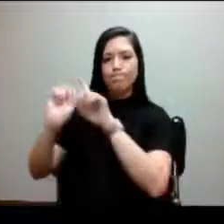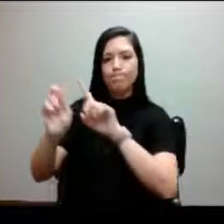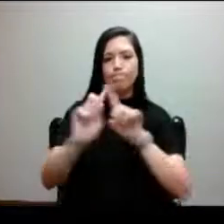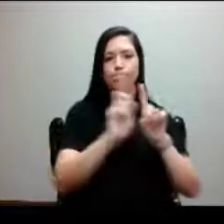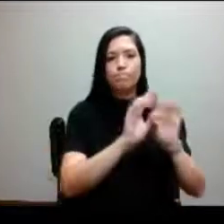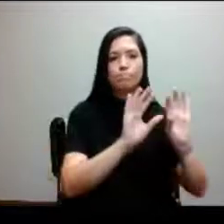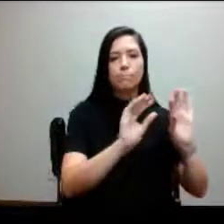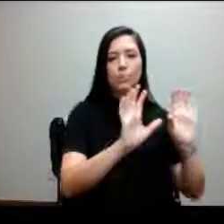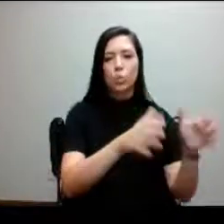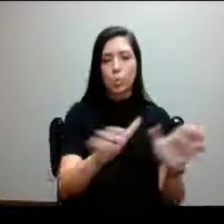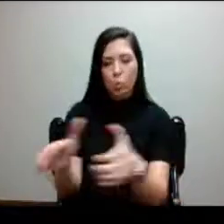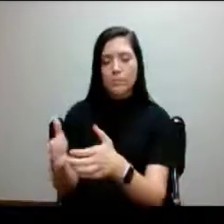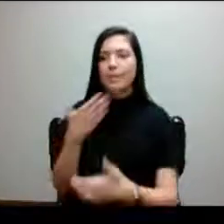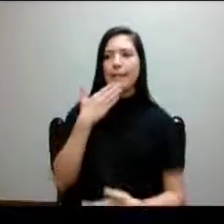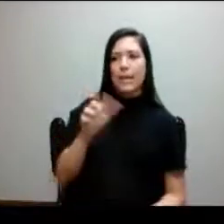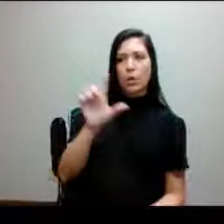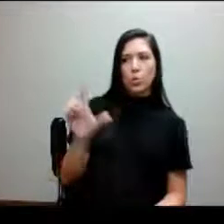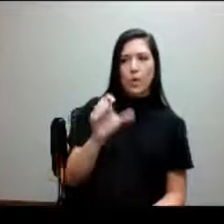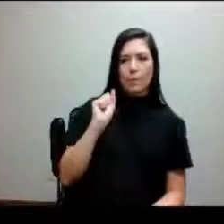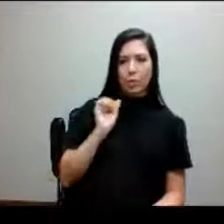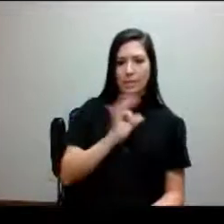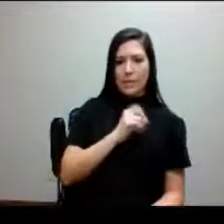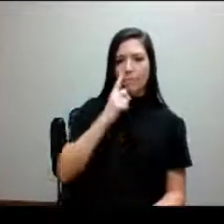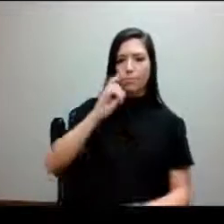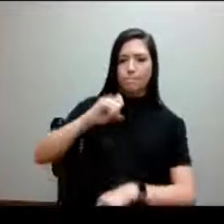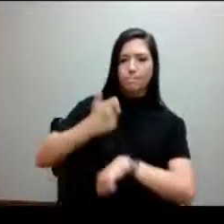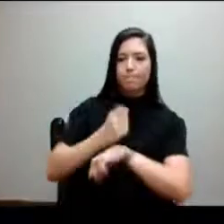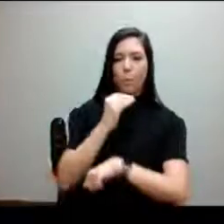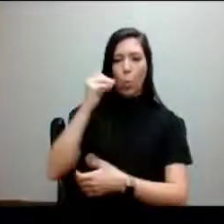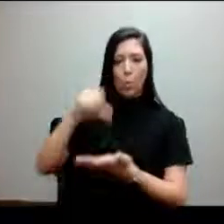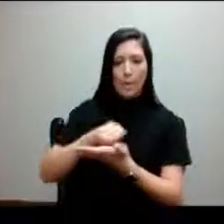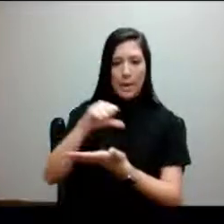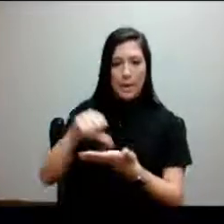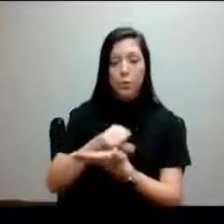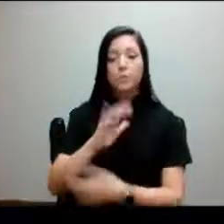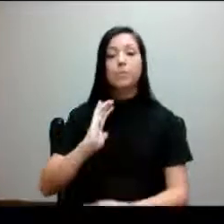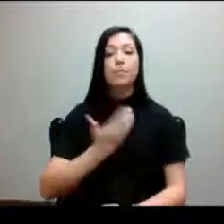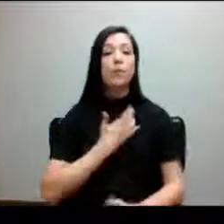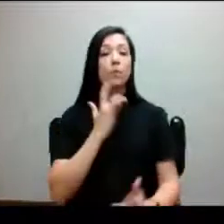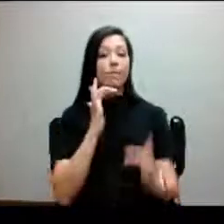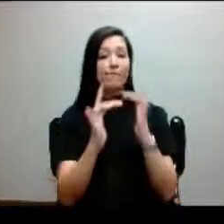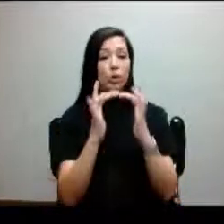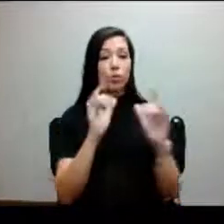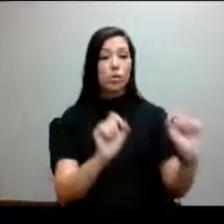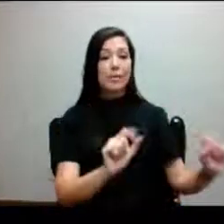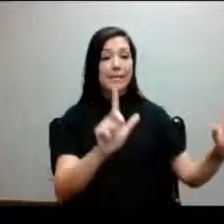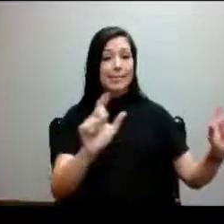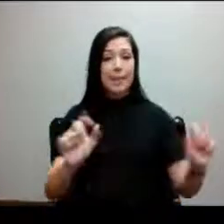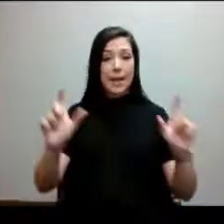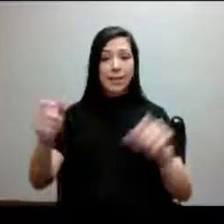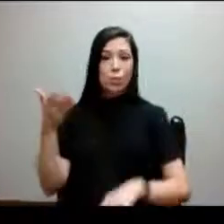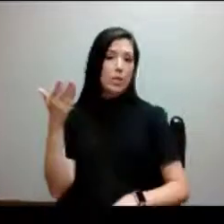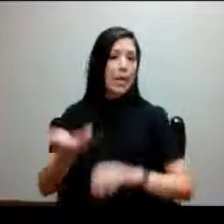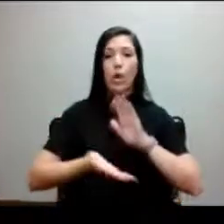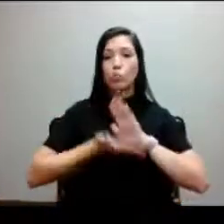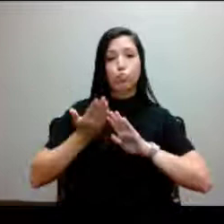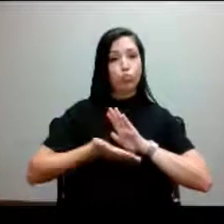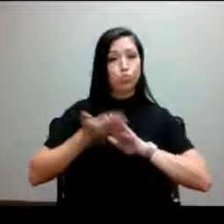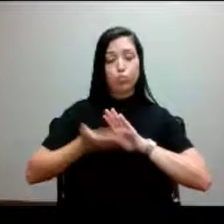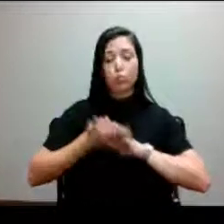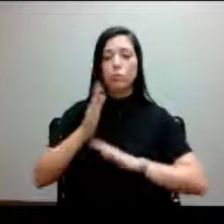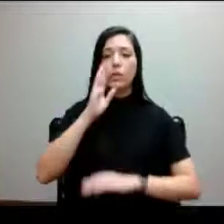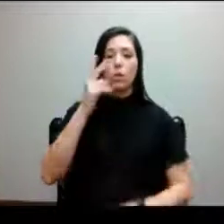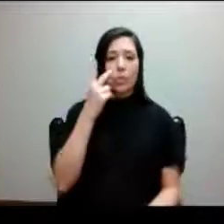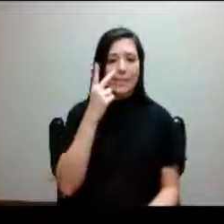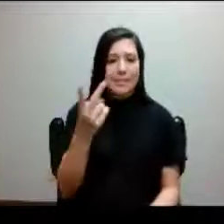who created a Juneteenth homepage. But so our virtual displays are up and running. You'll see those throughout the course of our